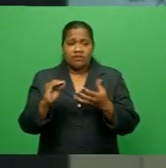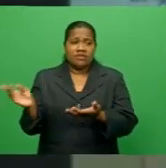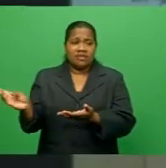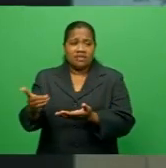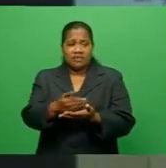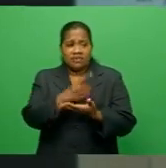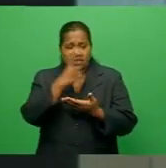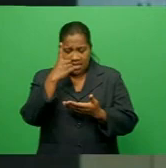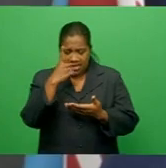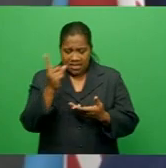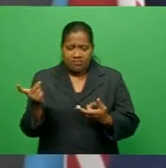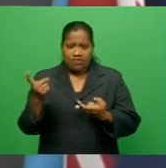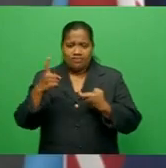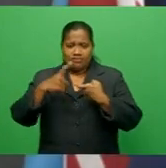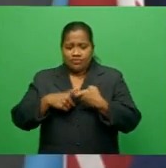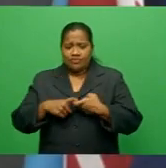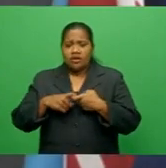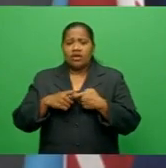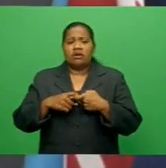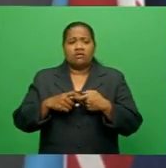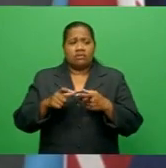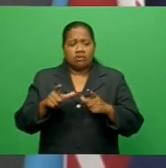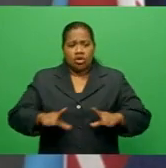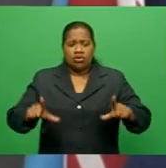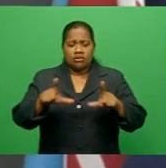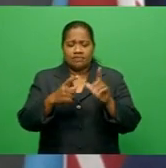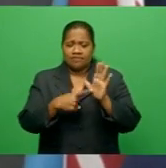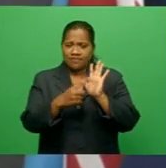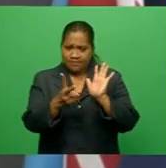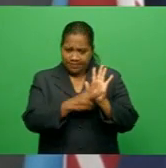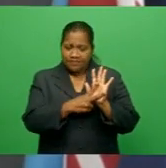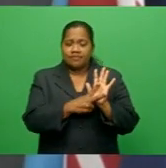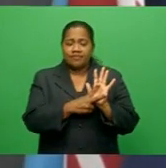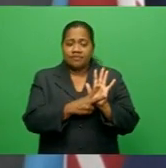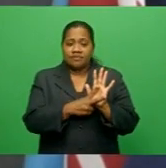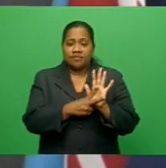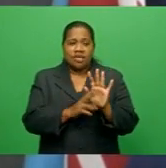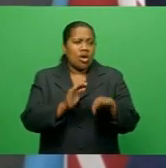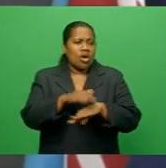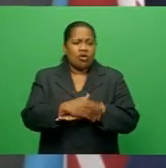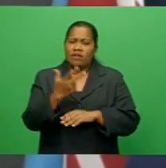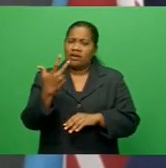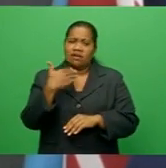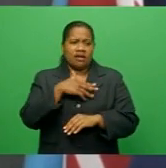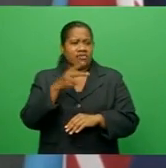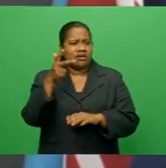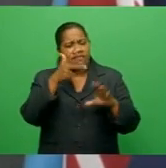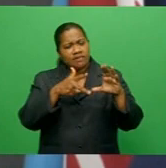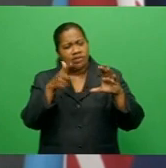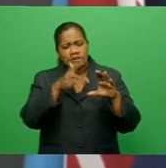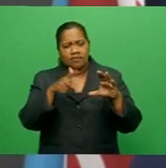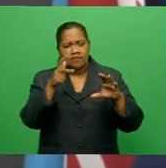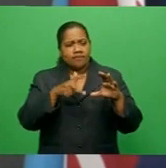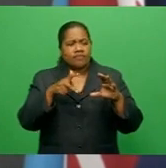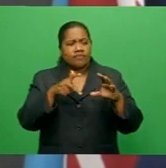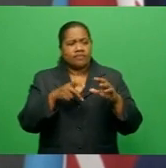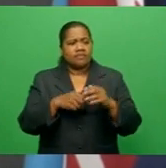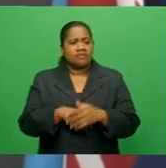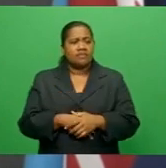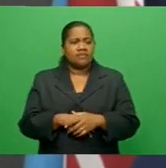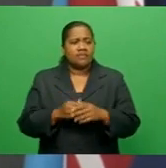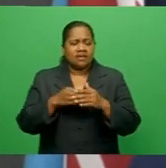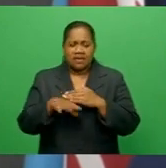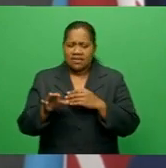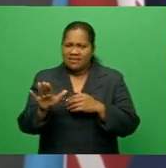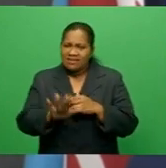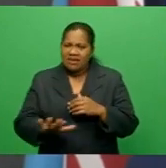local television, so broadcast possibilities there. And over 800 video resources in STEM areas, like I was